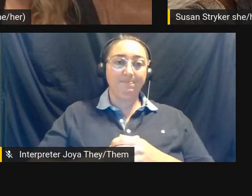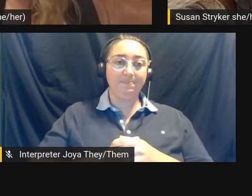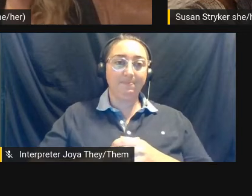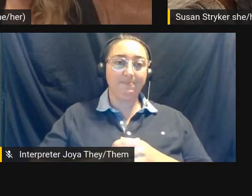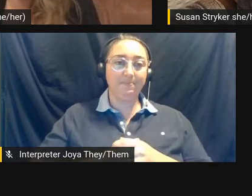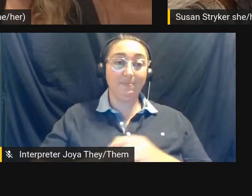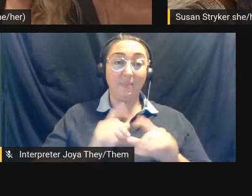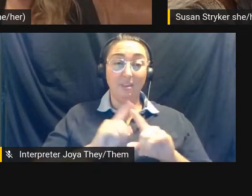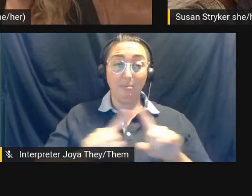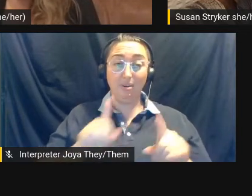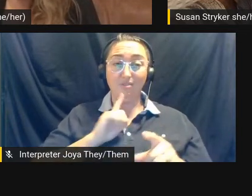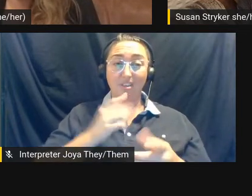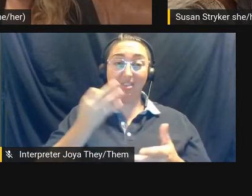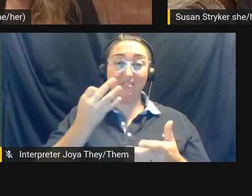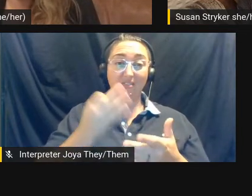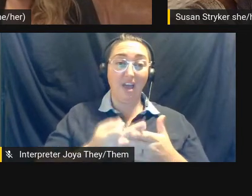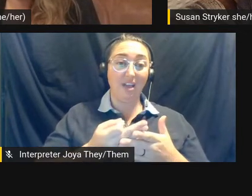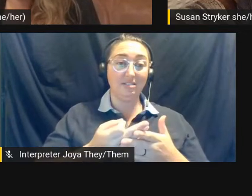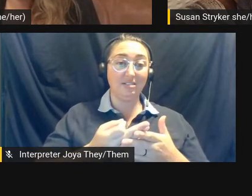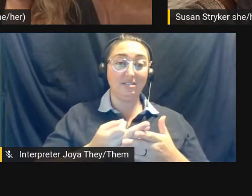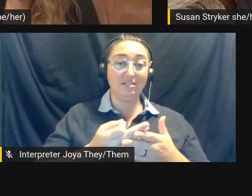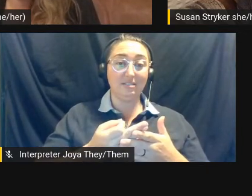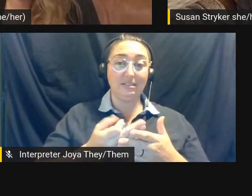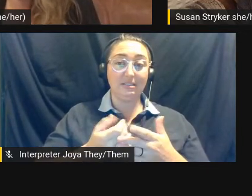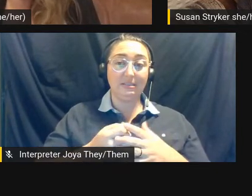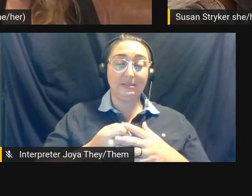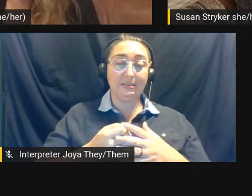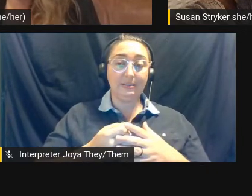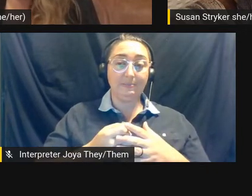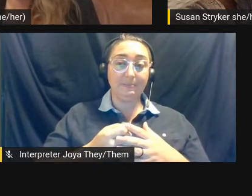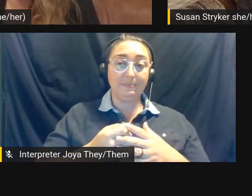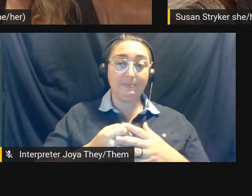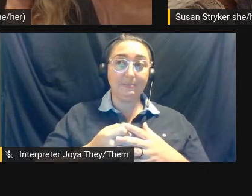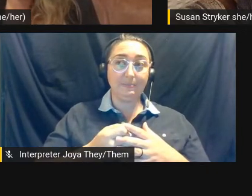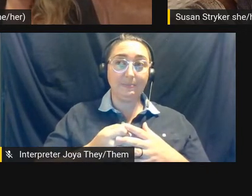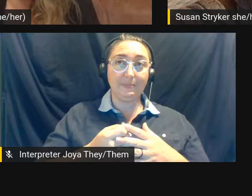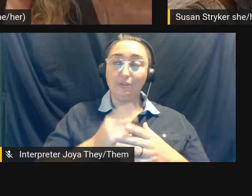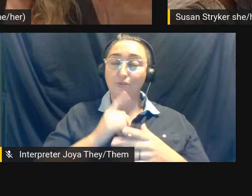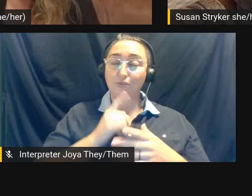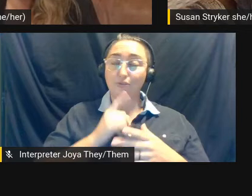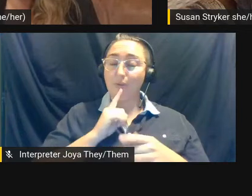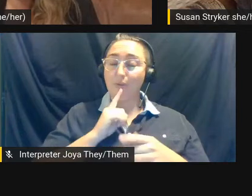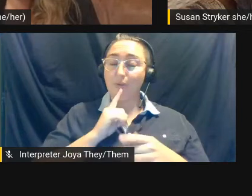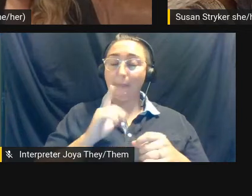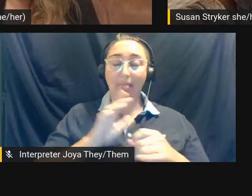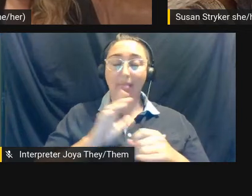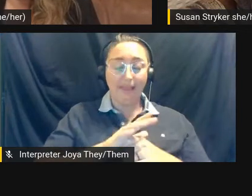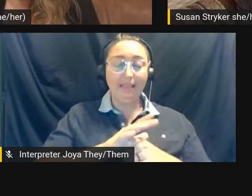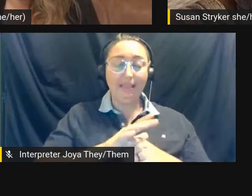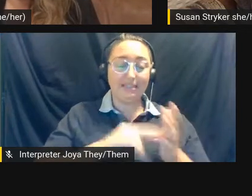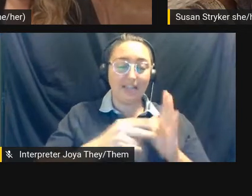But the fact that it is, like, it is completely intentional and so